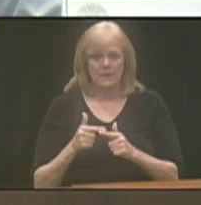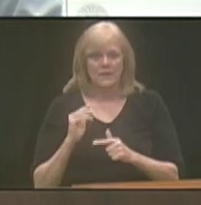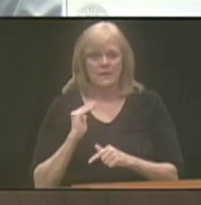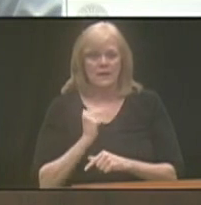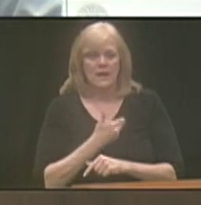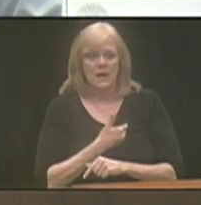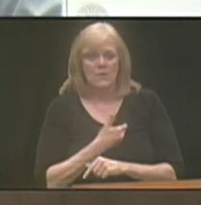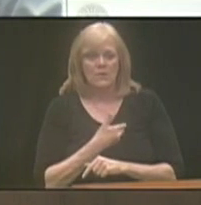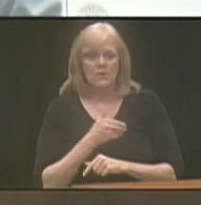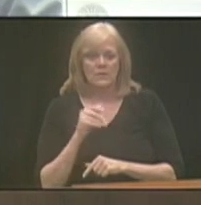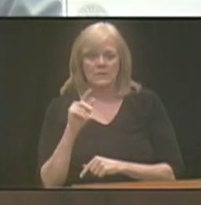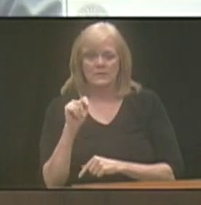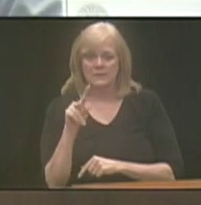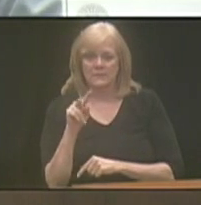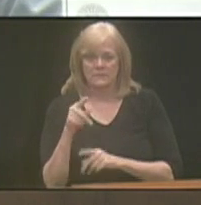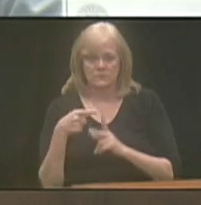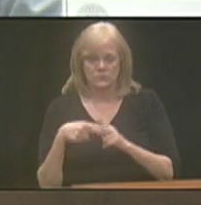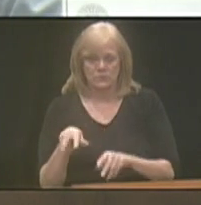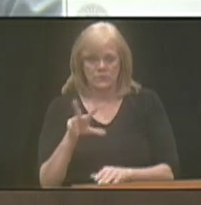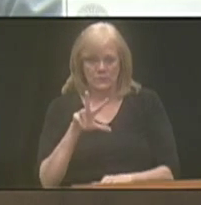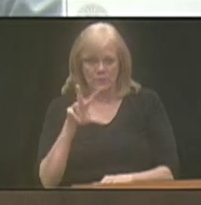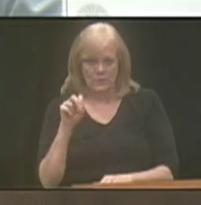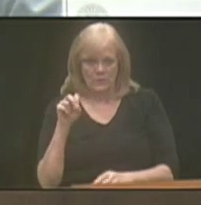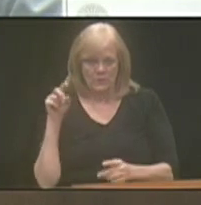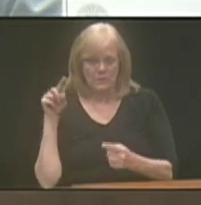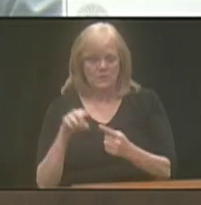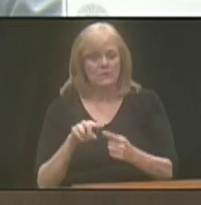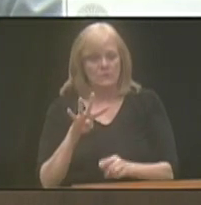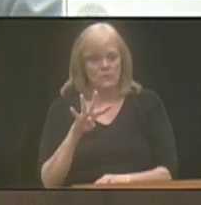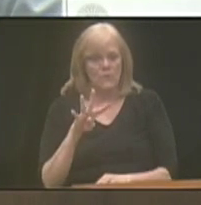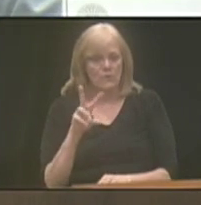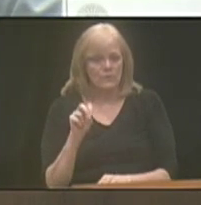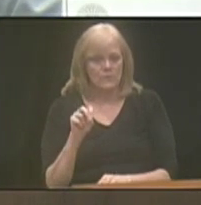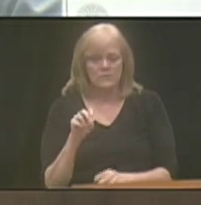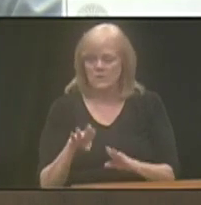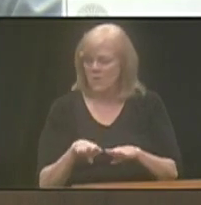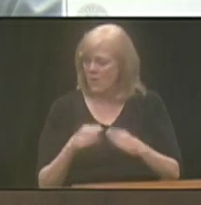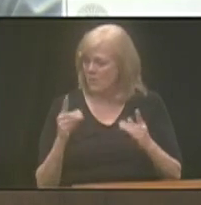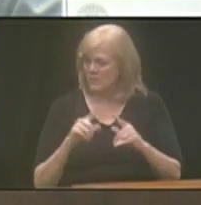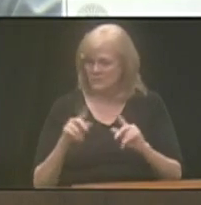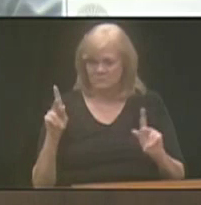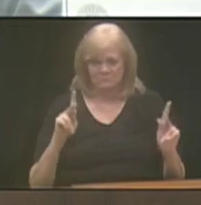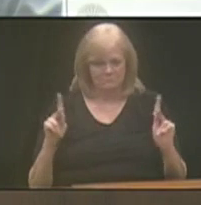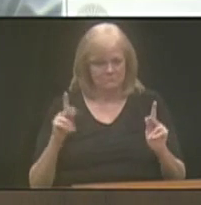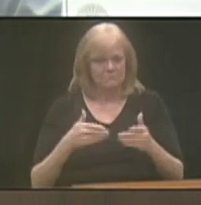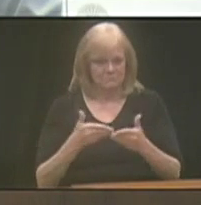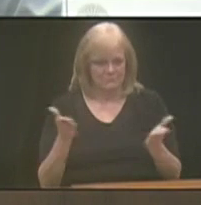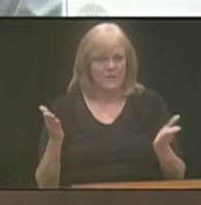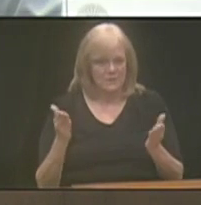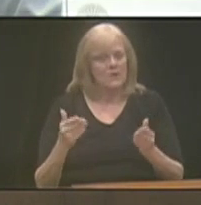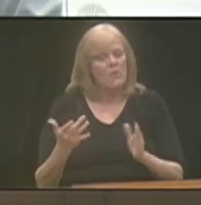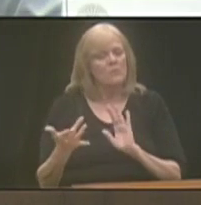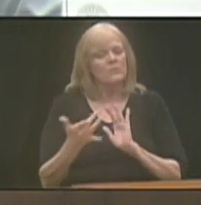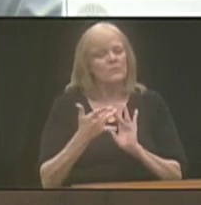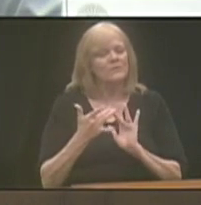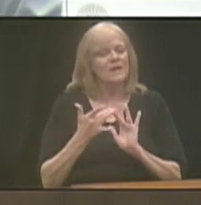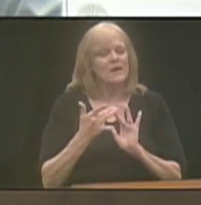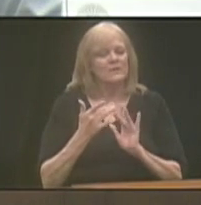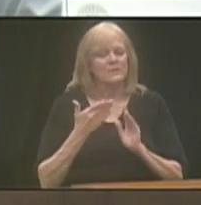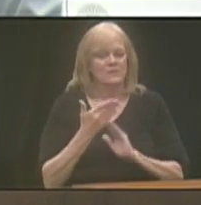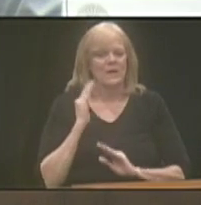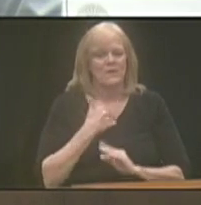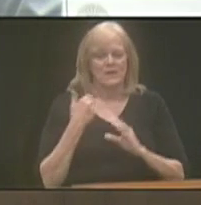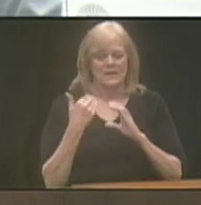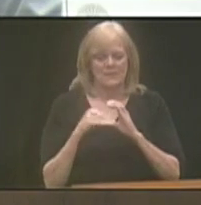televised meeting starts at 3.30 and goes until about 4.30. So it is open to the public. Otherwise, reach out to us via our